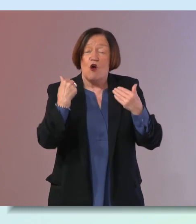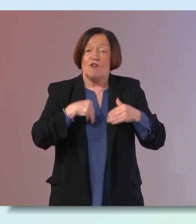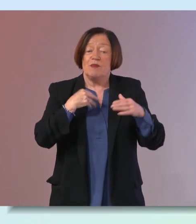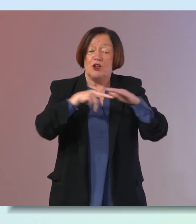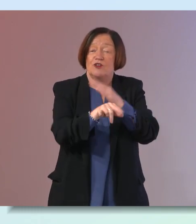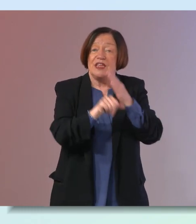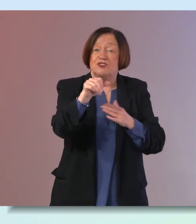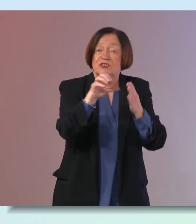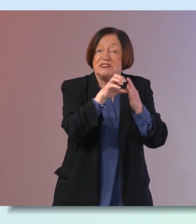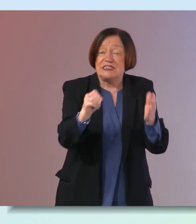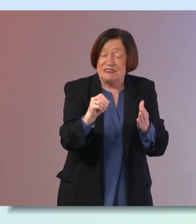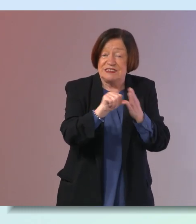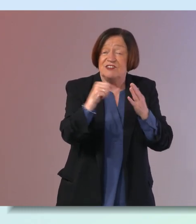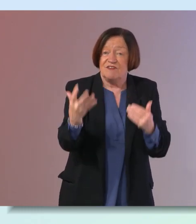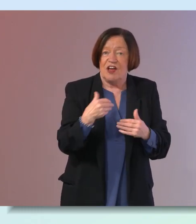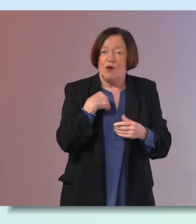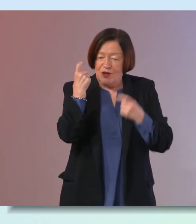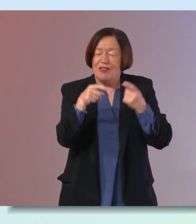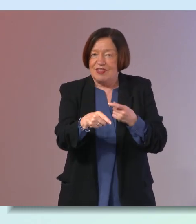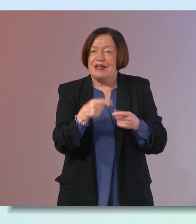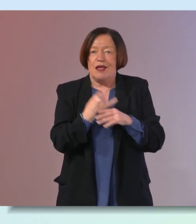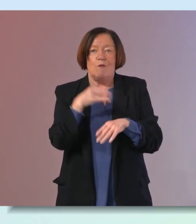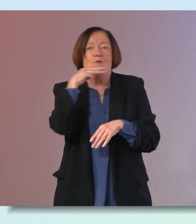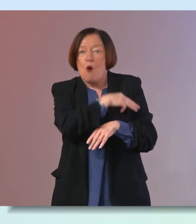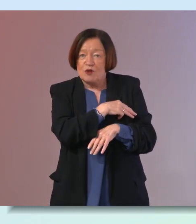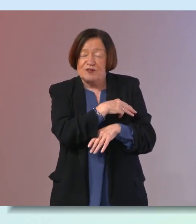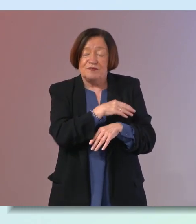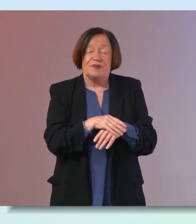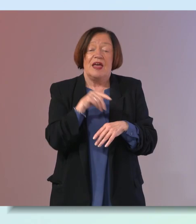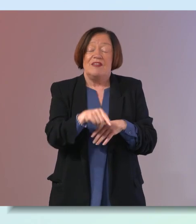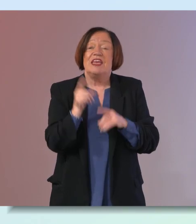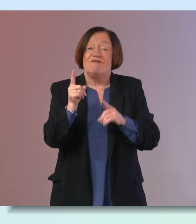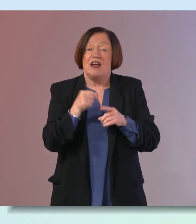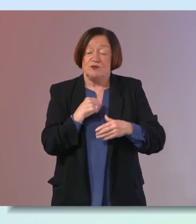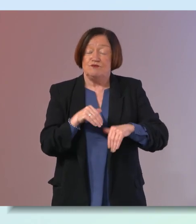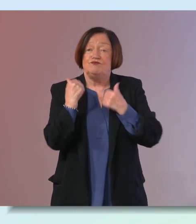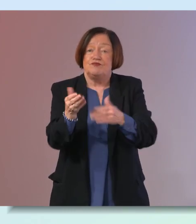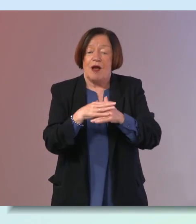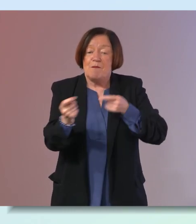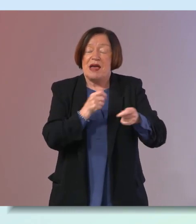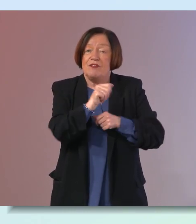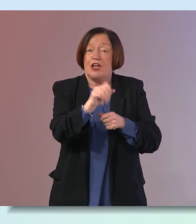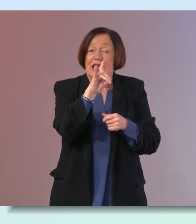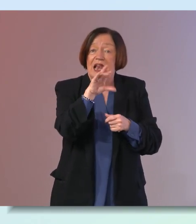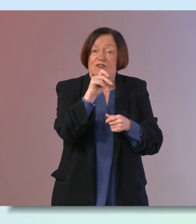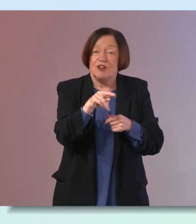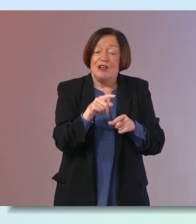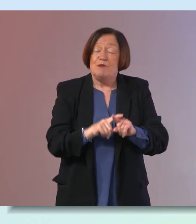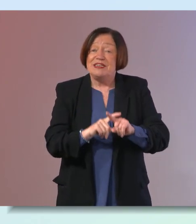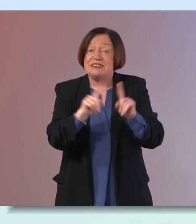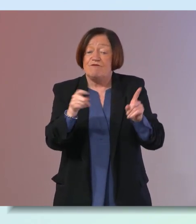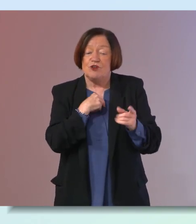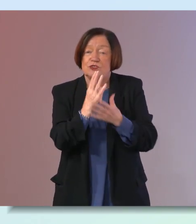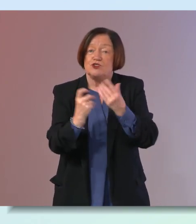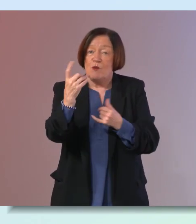under the age of 65 we would consider that very significant and so the advice we'd give them on managing their cholesterol would be different to